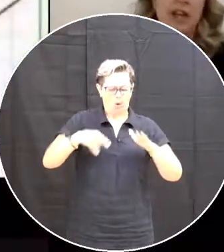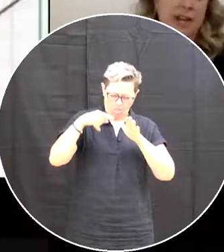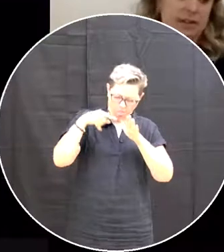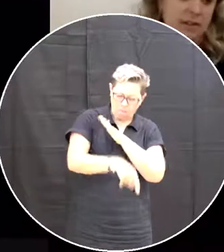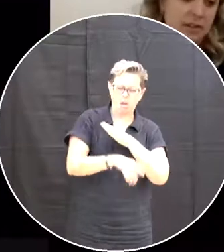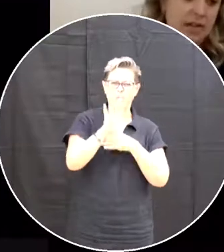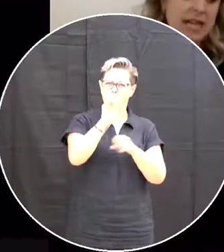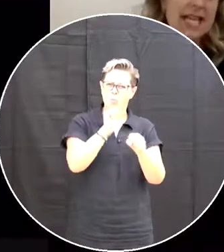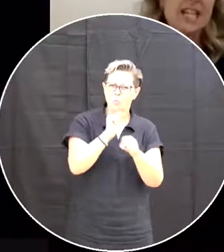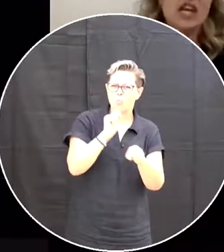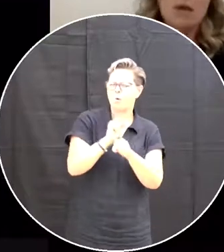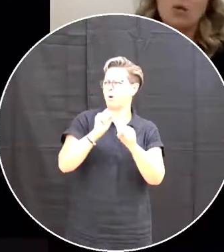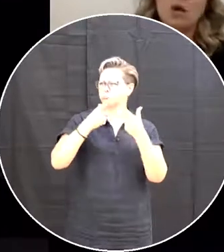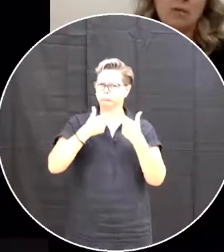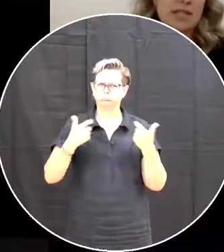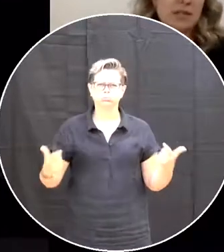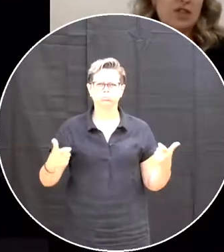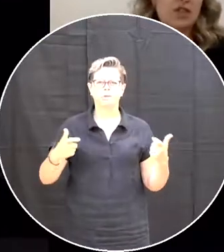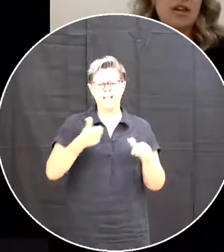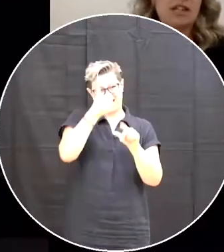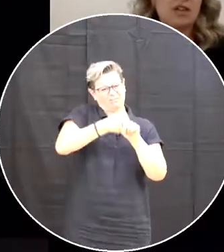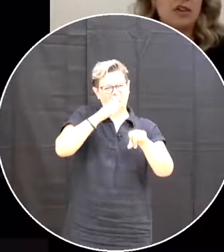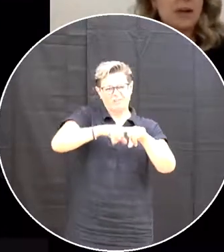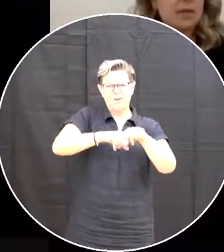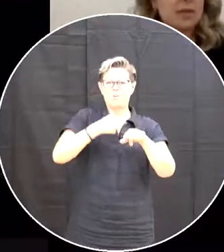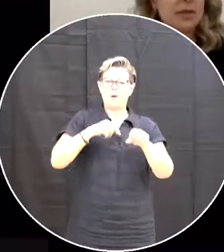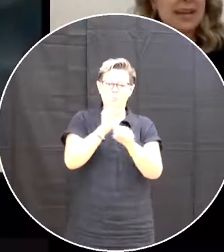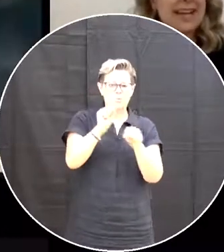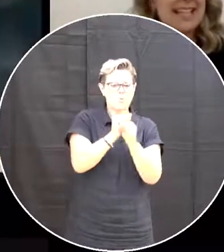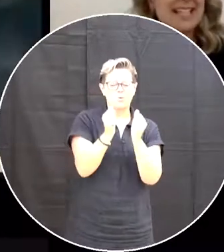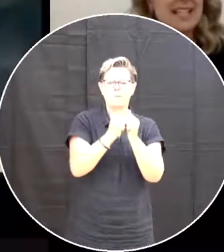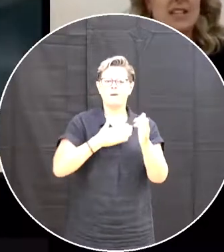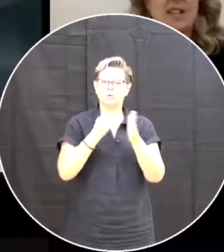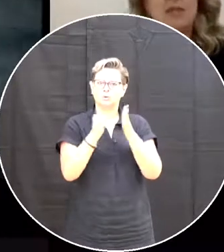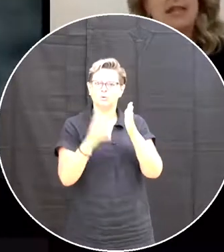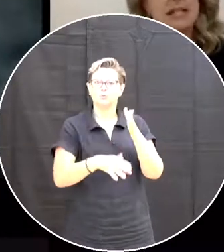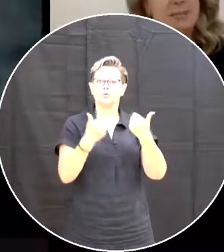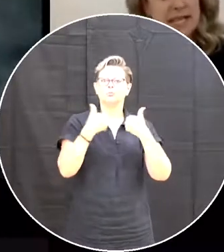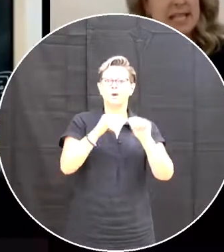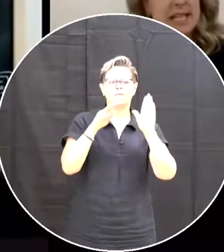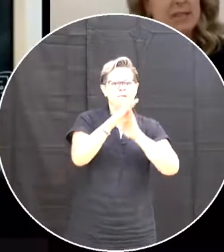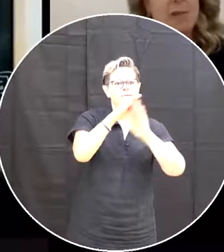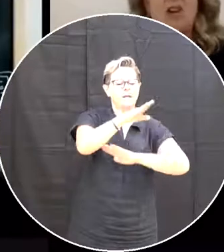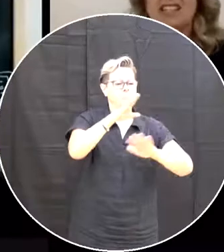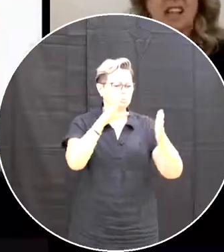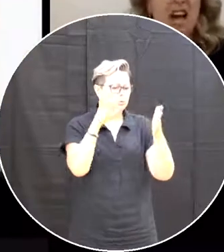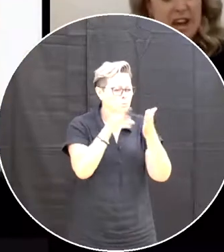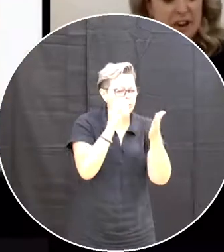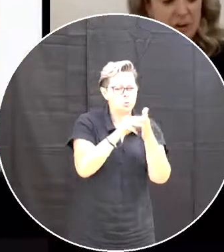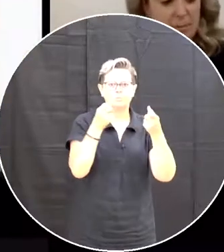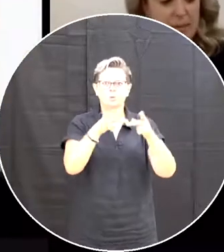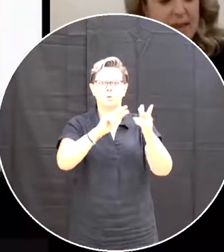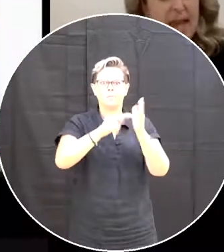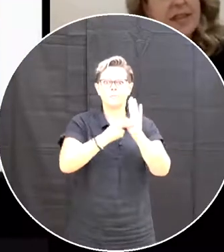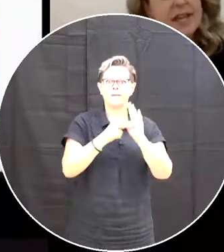have created Each time I work with my students To create a learning opportunity I think it's best to set the bar a little higher And they can